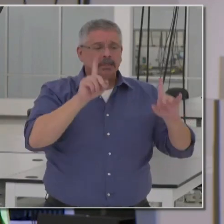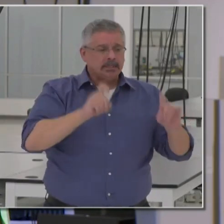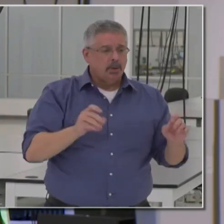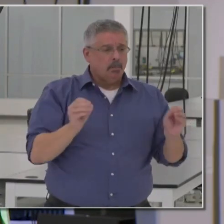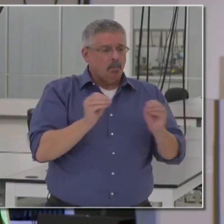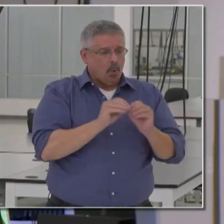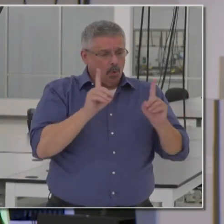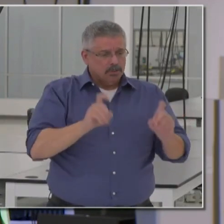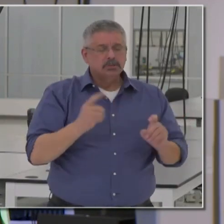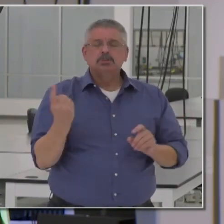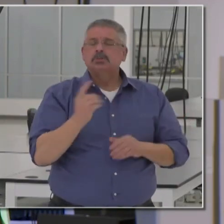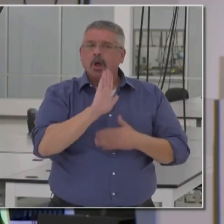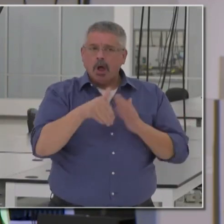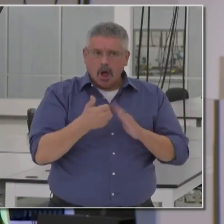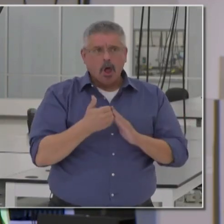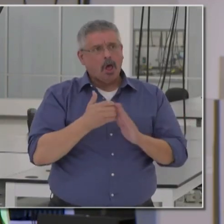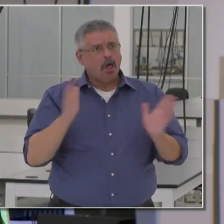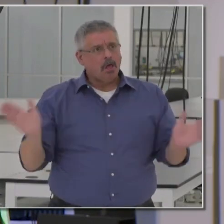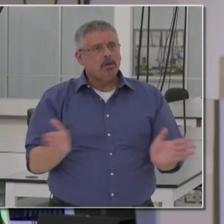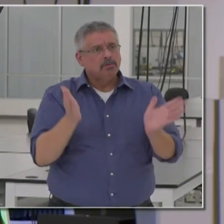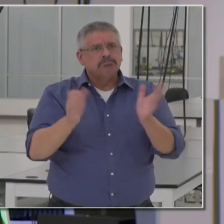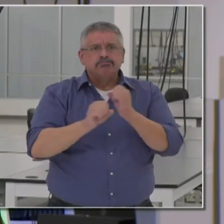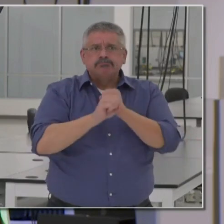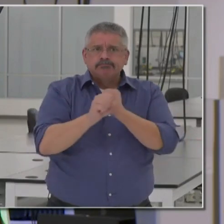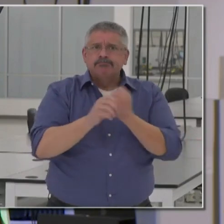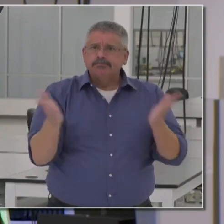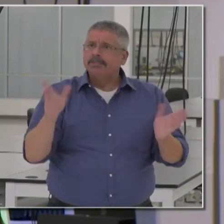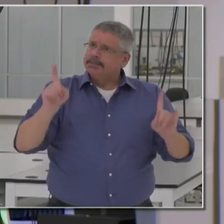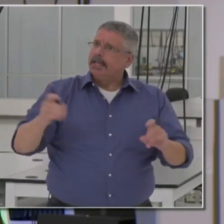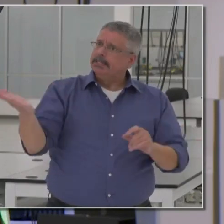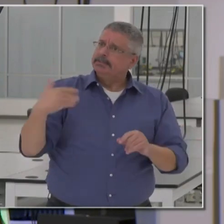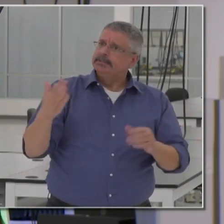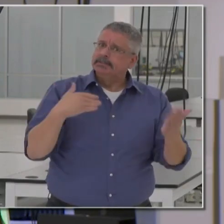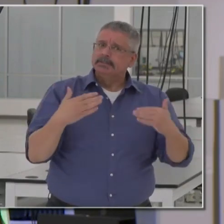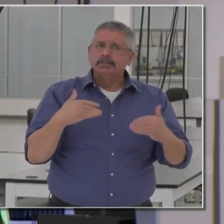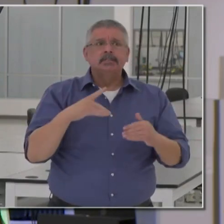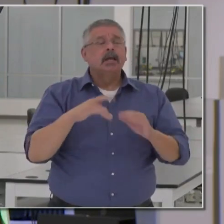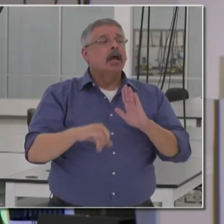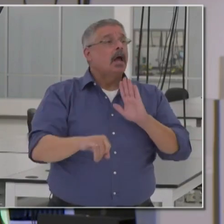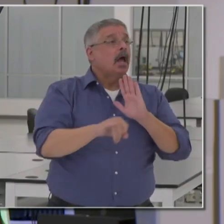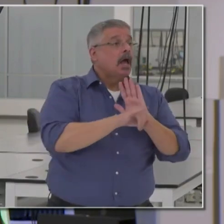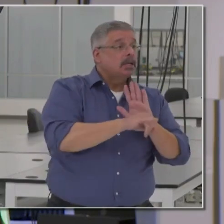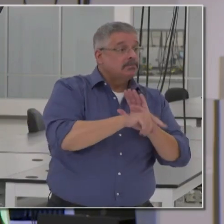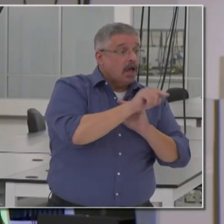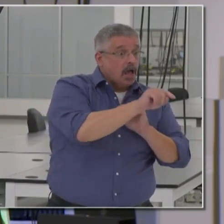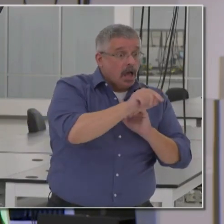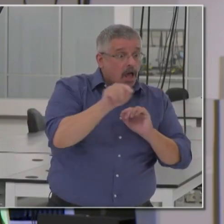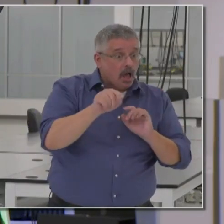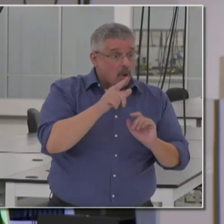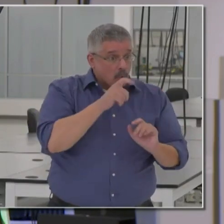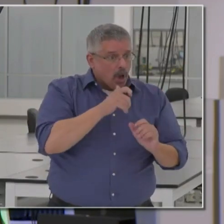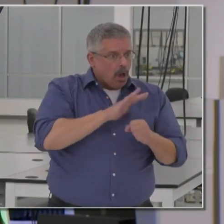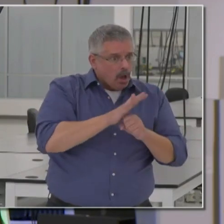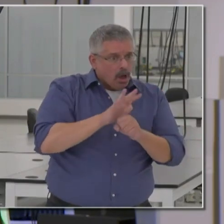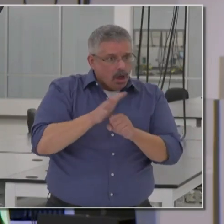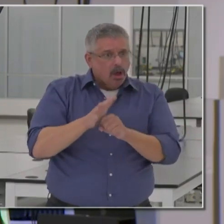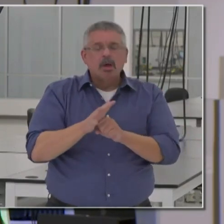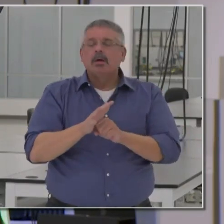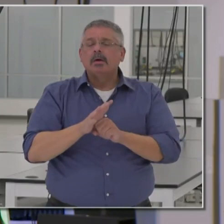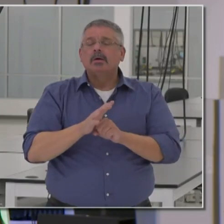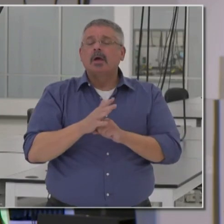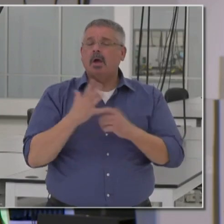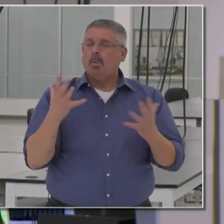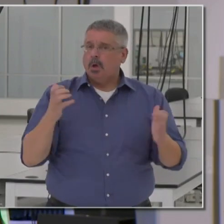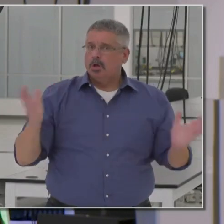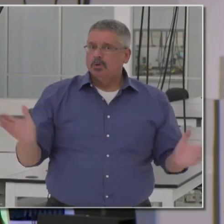more testing, is something we all should be promoting. And one should not be ashamed by identifying more cases. Quite the contrary. And I want to